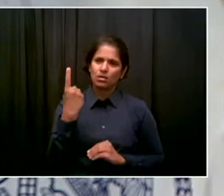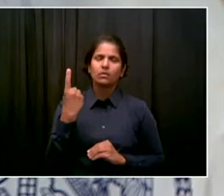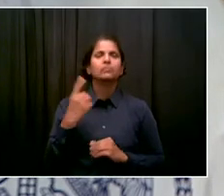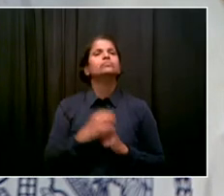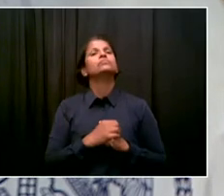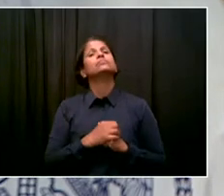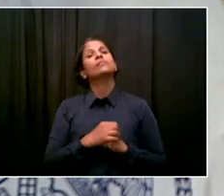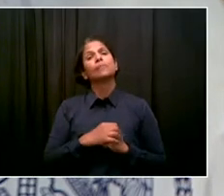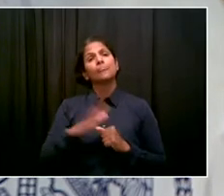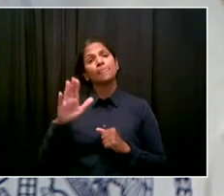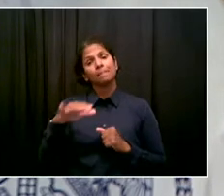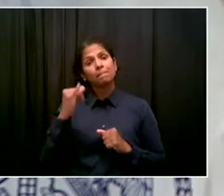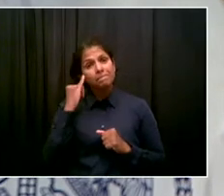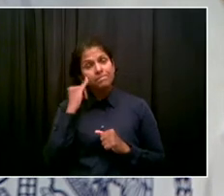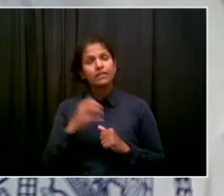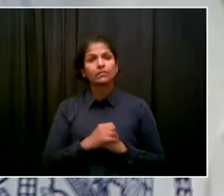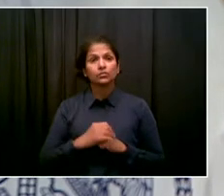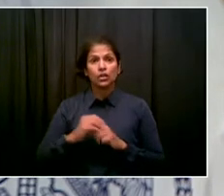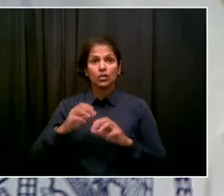candidates, I certainly will.